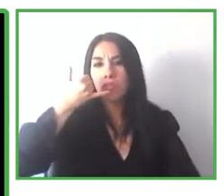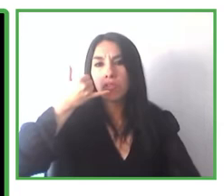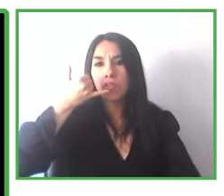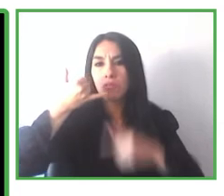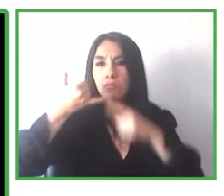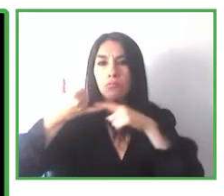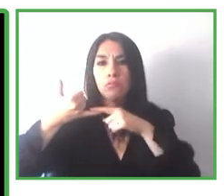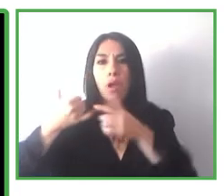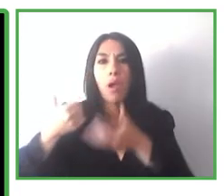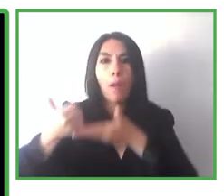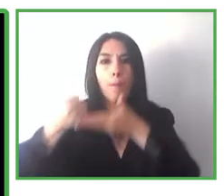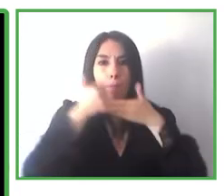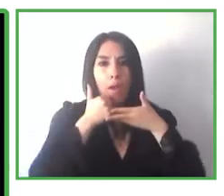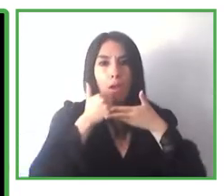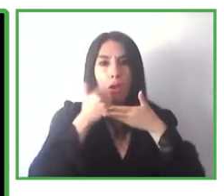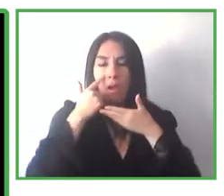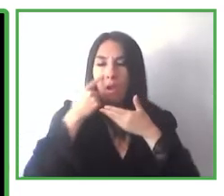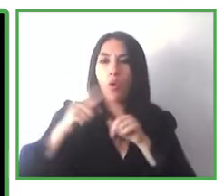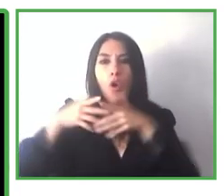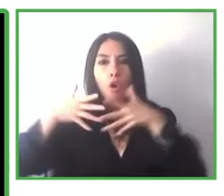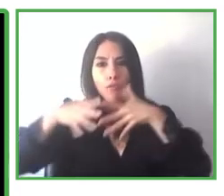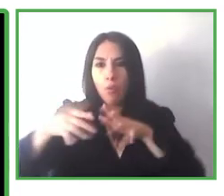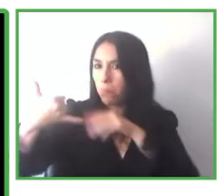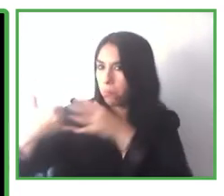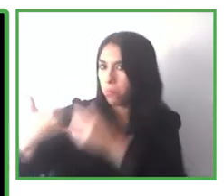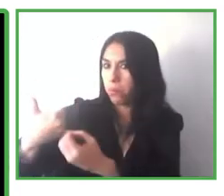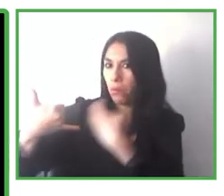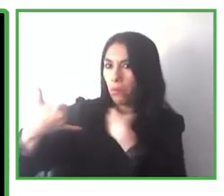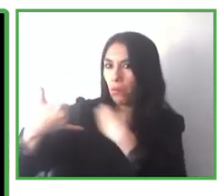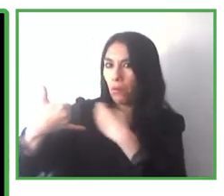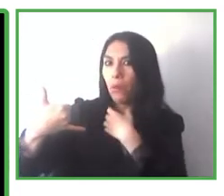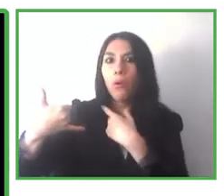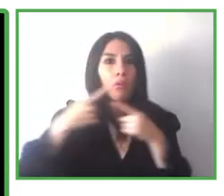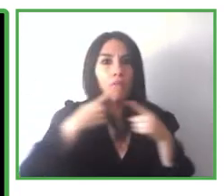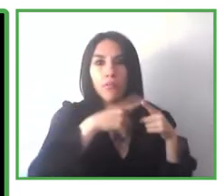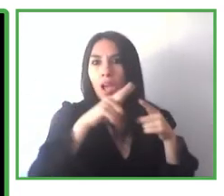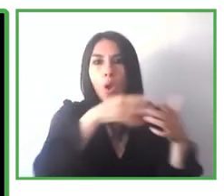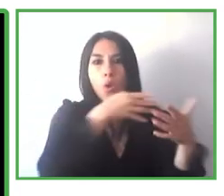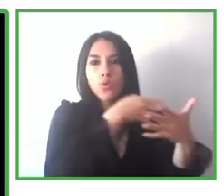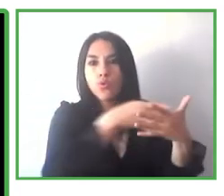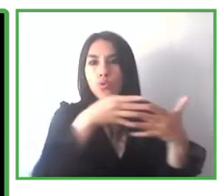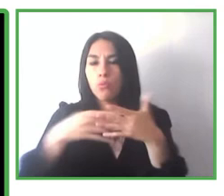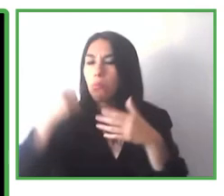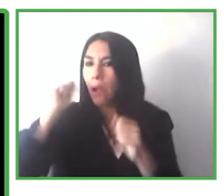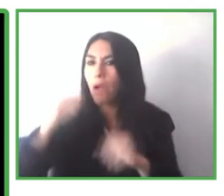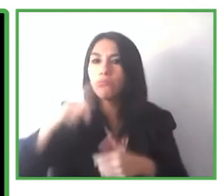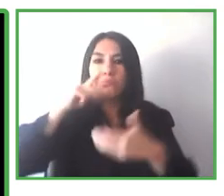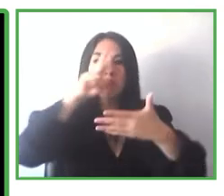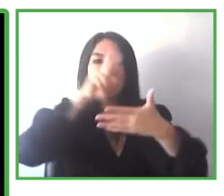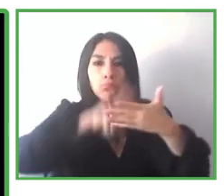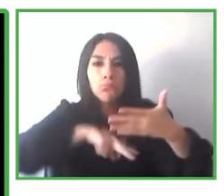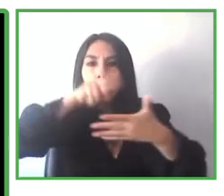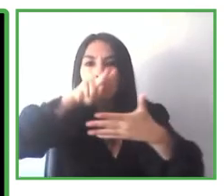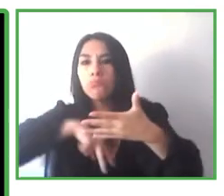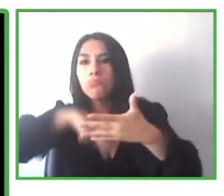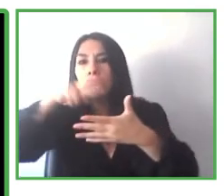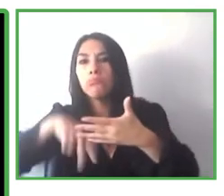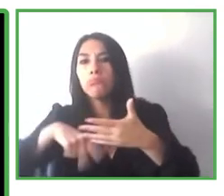preferred content and a unique code, multiple languages, visual, graphic, auditive,